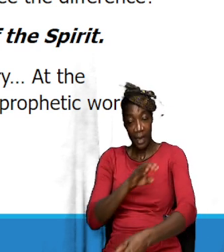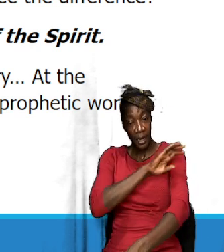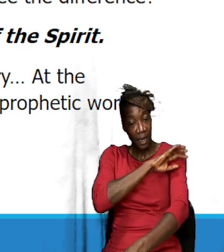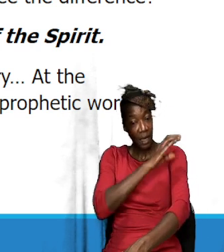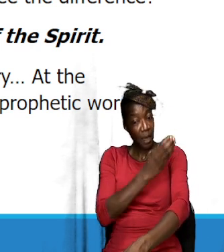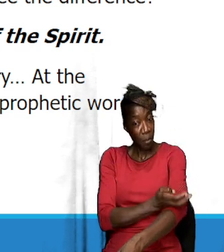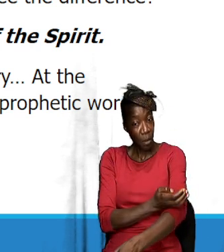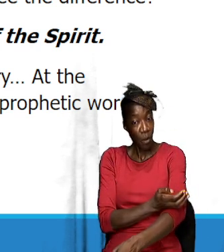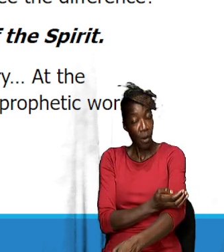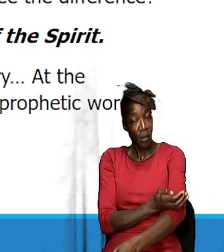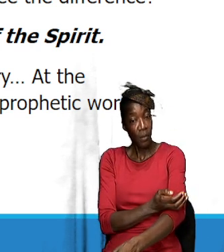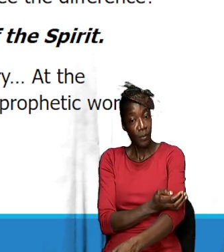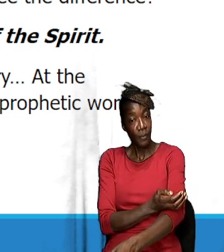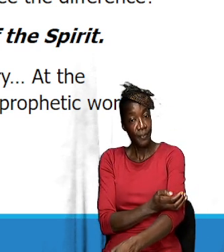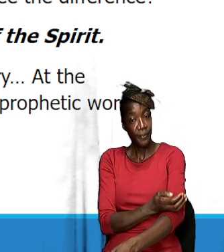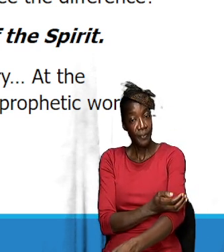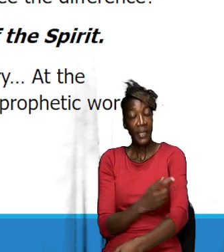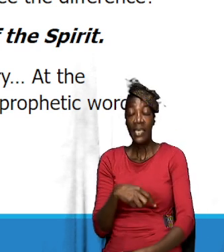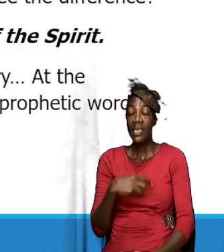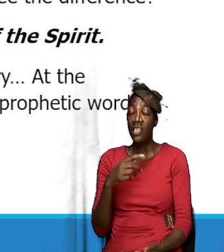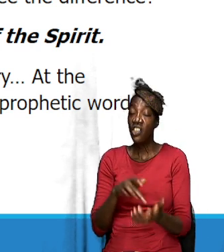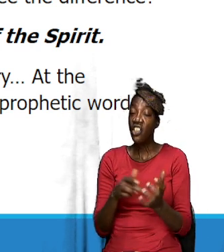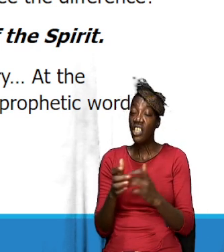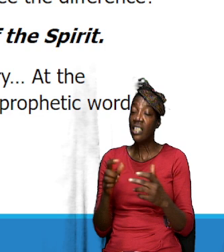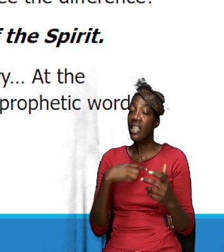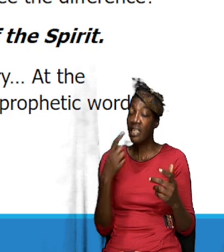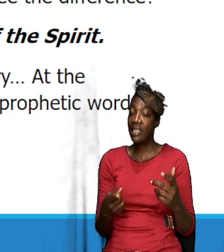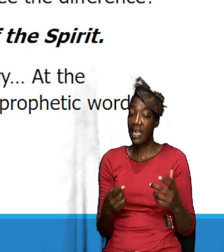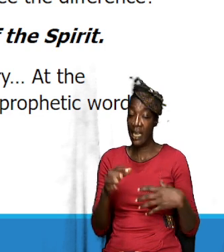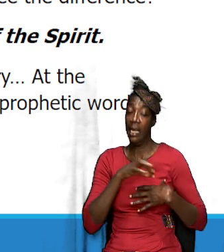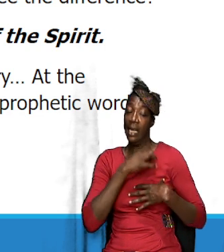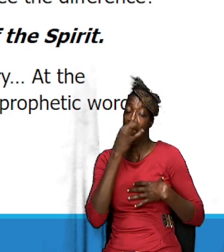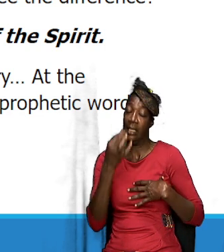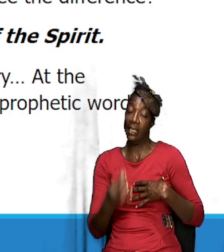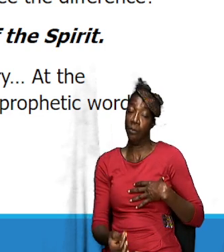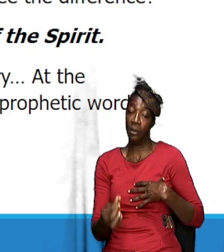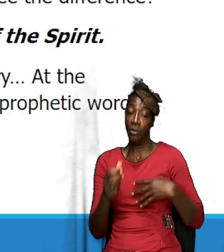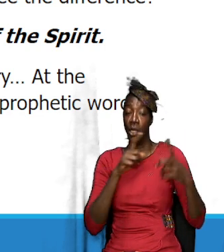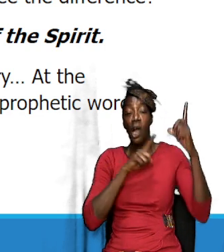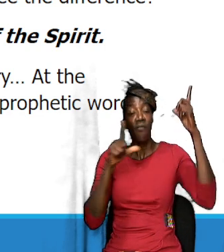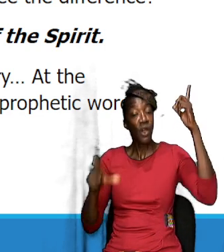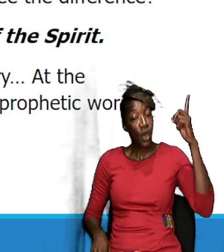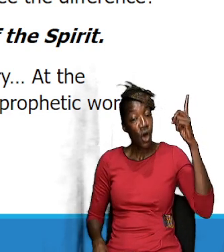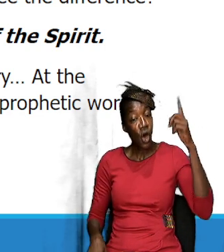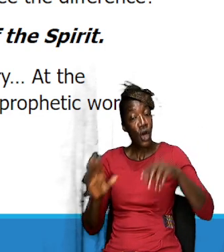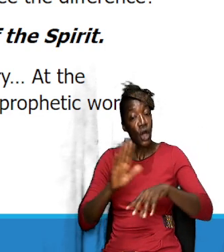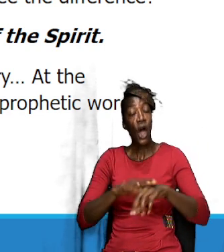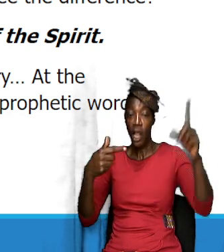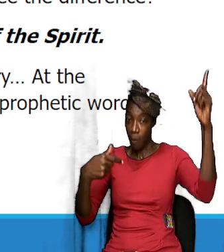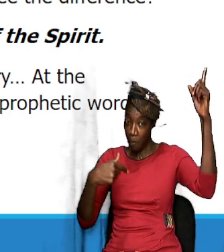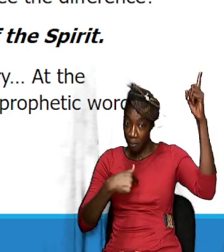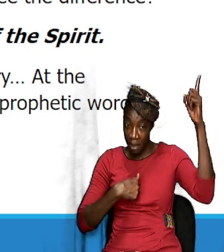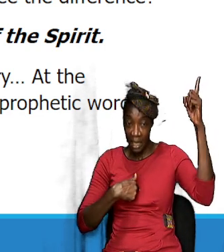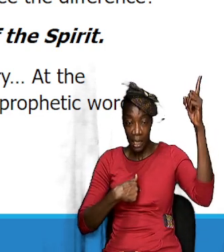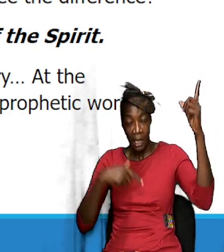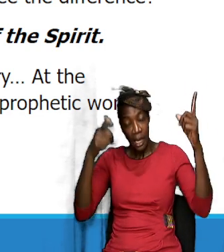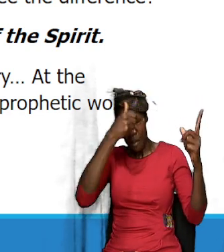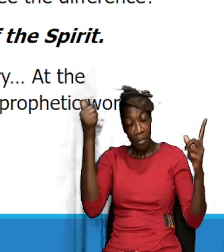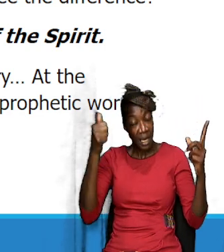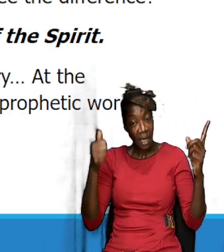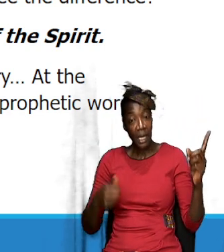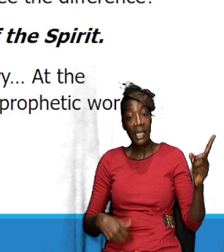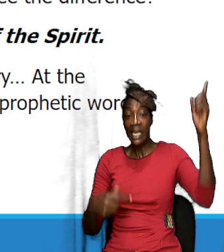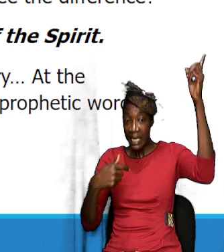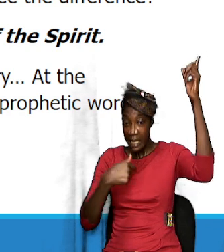from. He says that the spirit of the Lord is upon me because he has